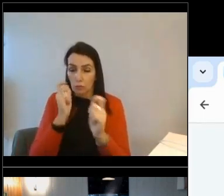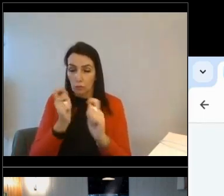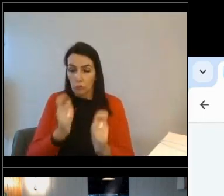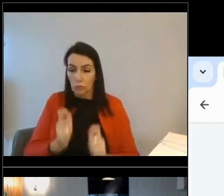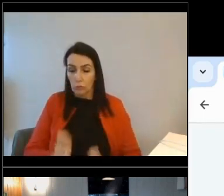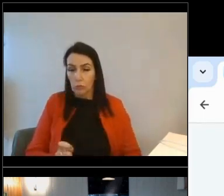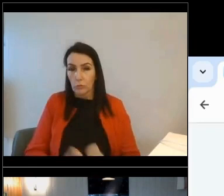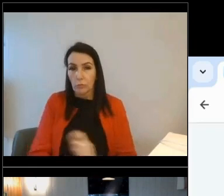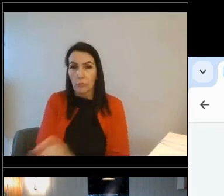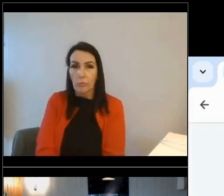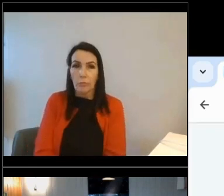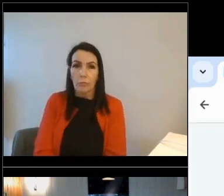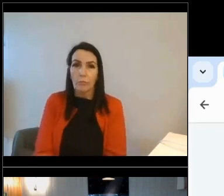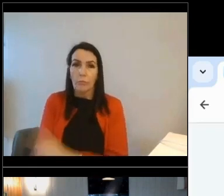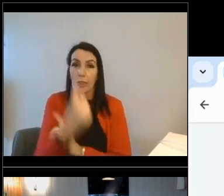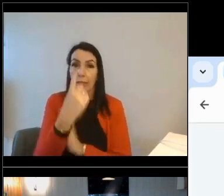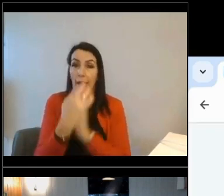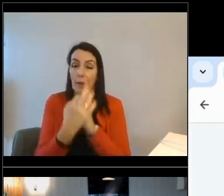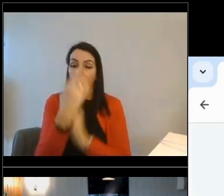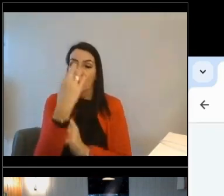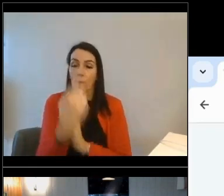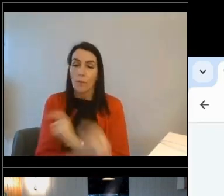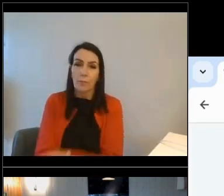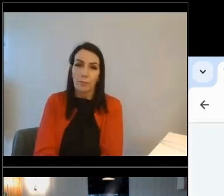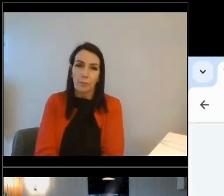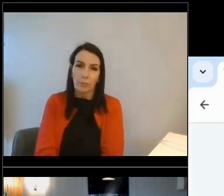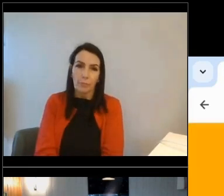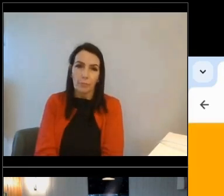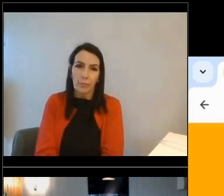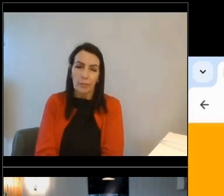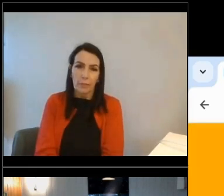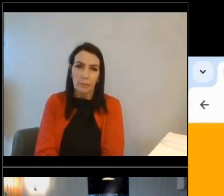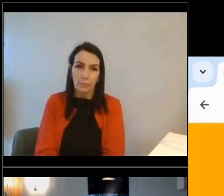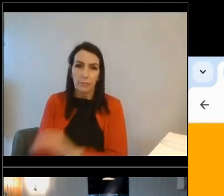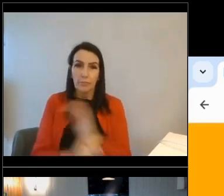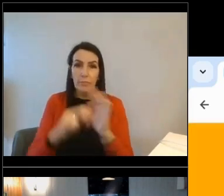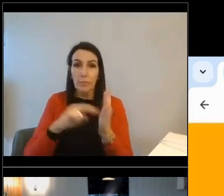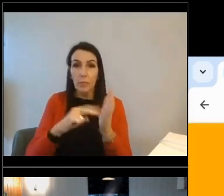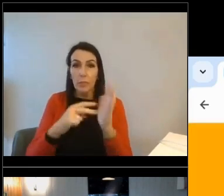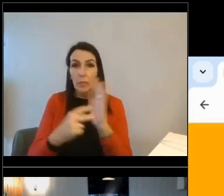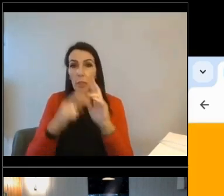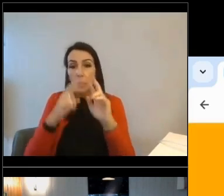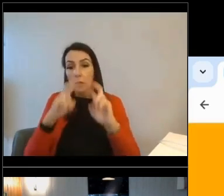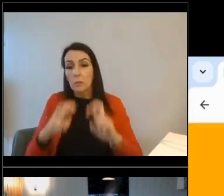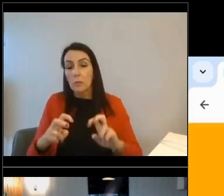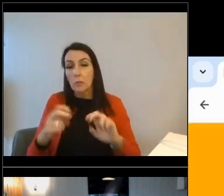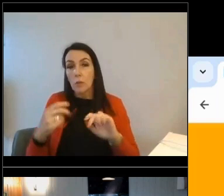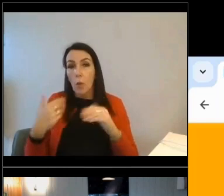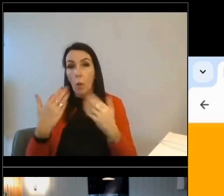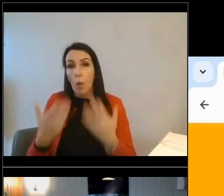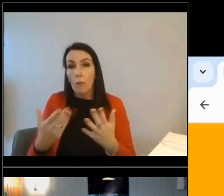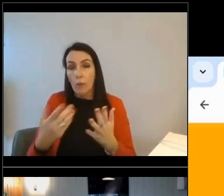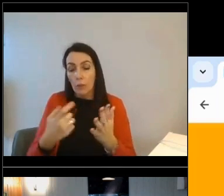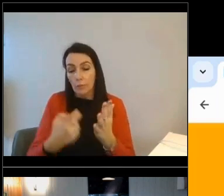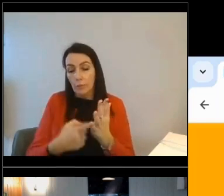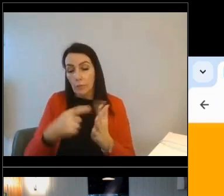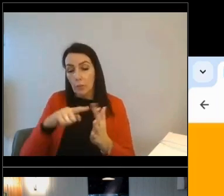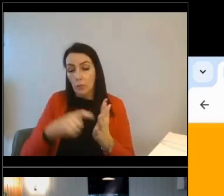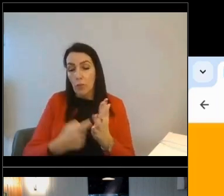most improvement in energy efficiency. So for organizations looking to offer retrofit advice to customers,